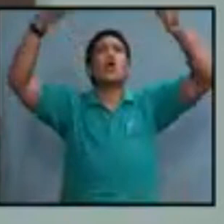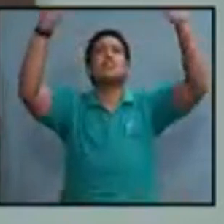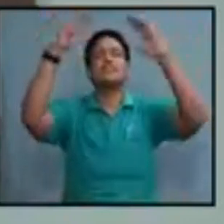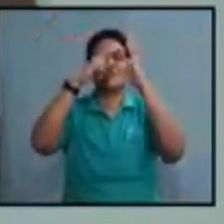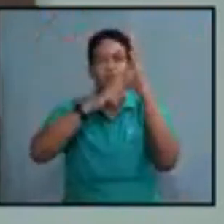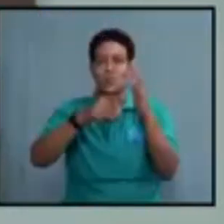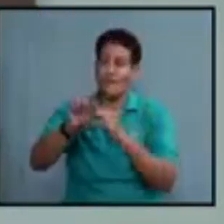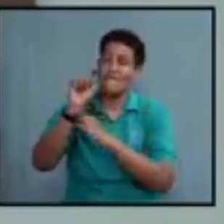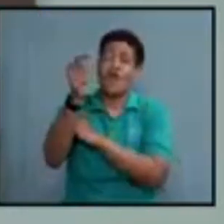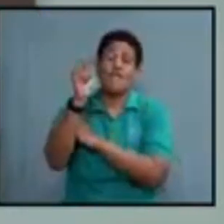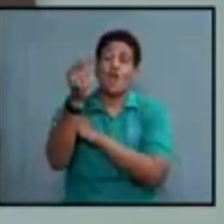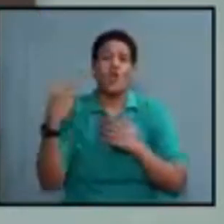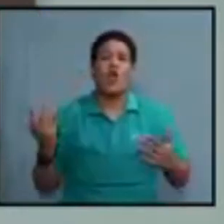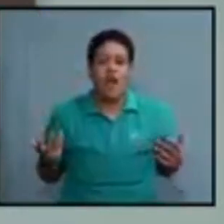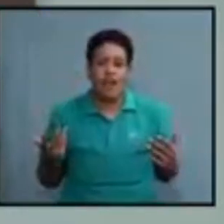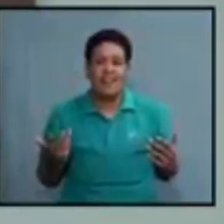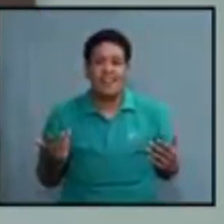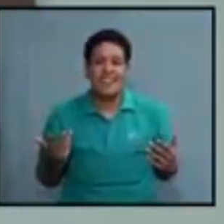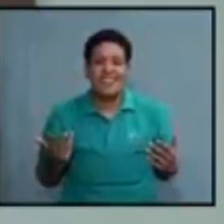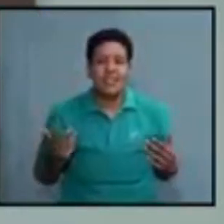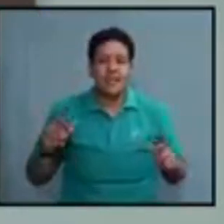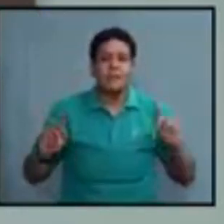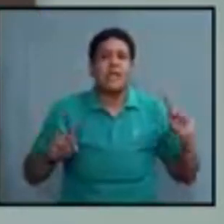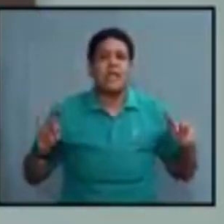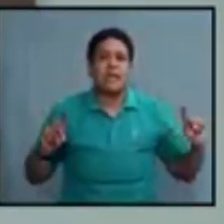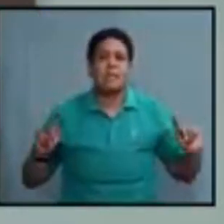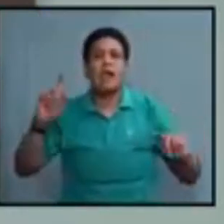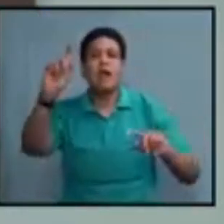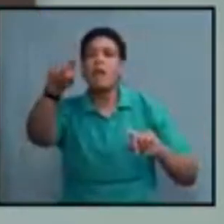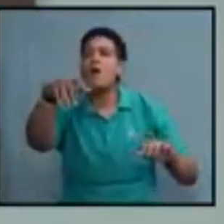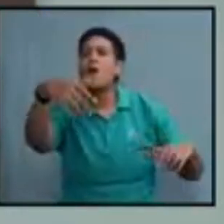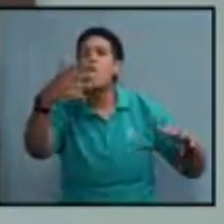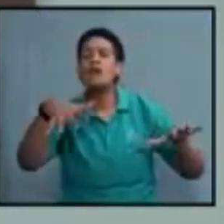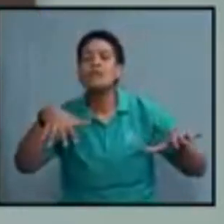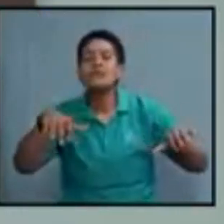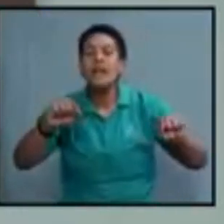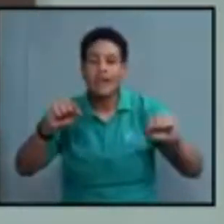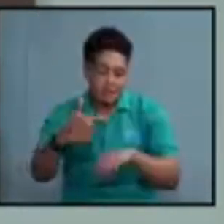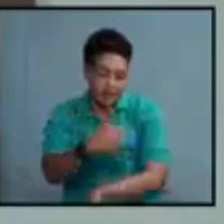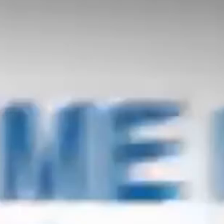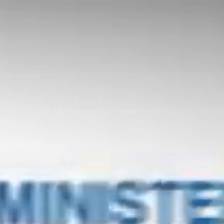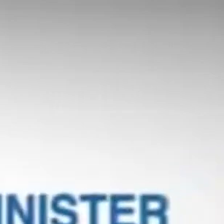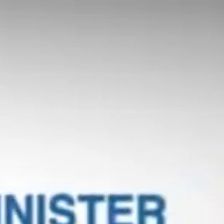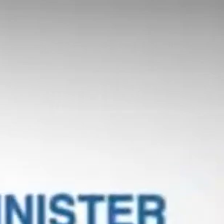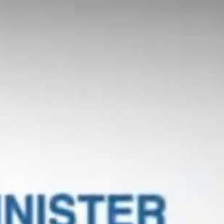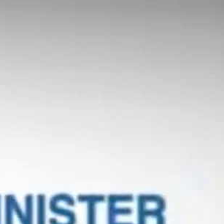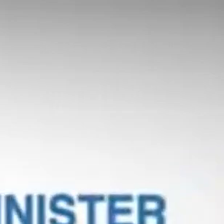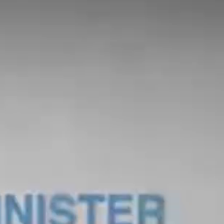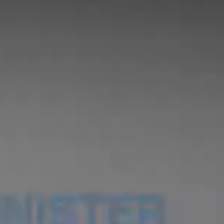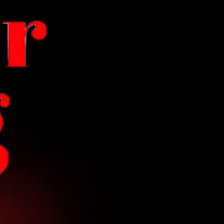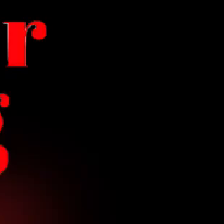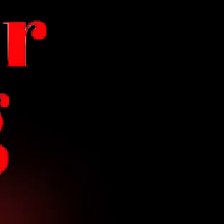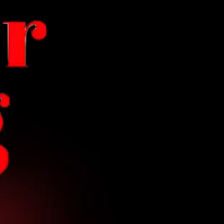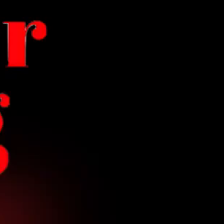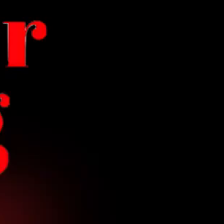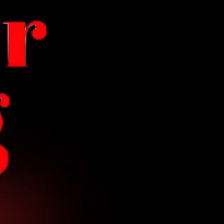is for persons to take the vaccines. All